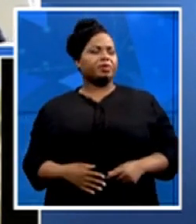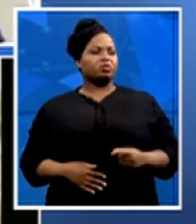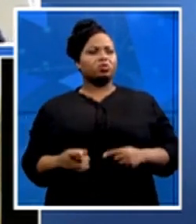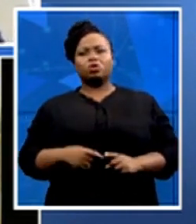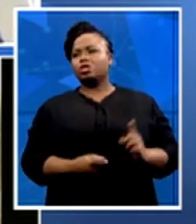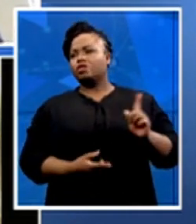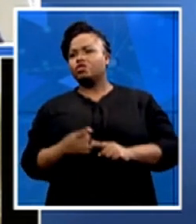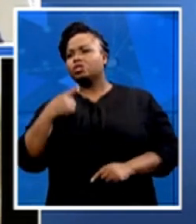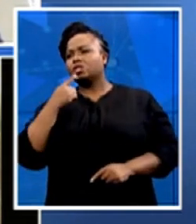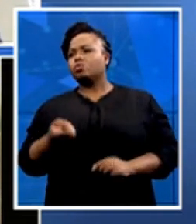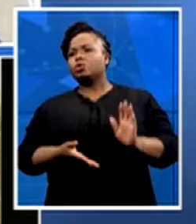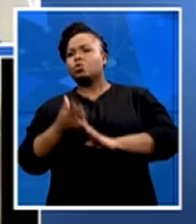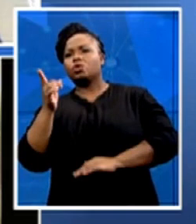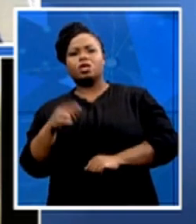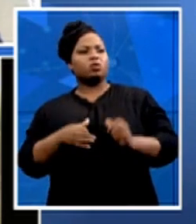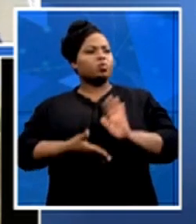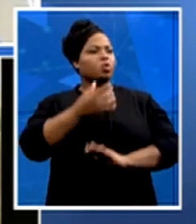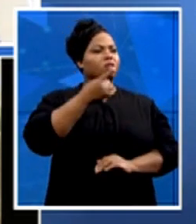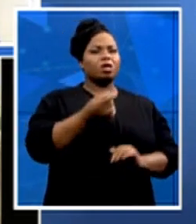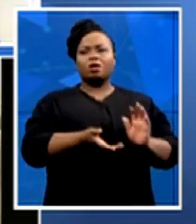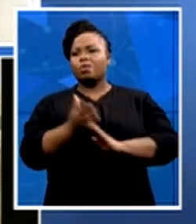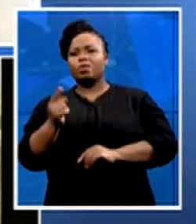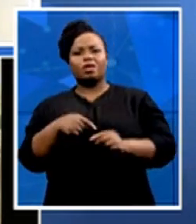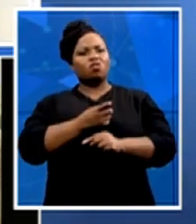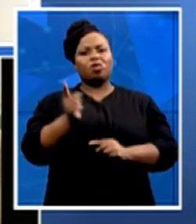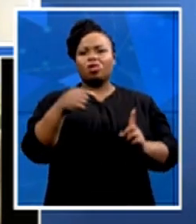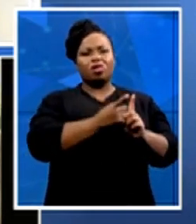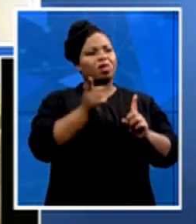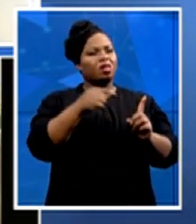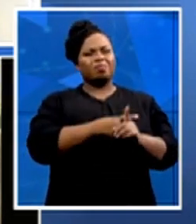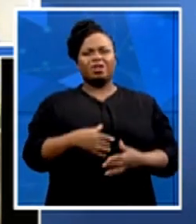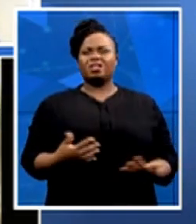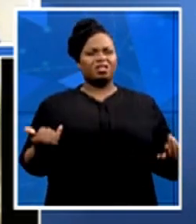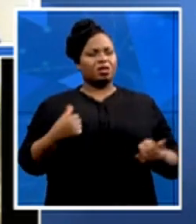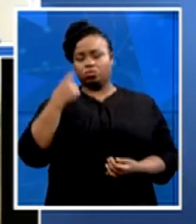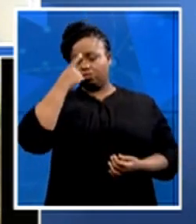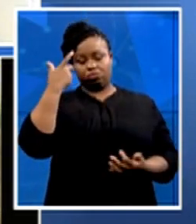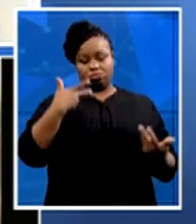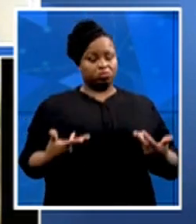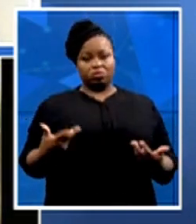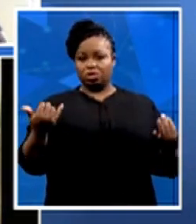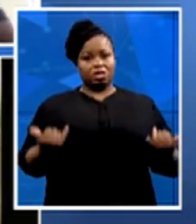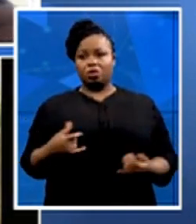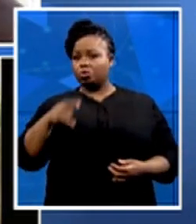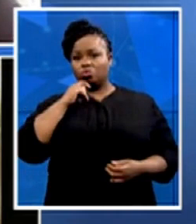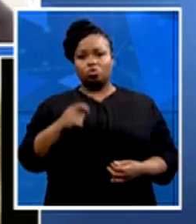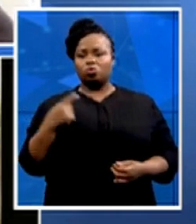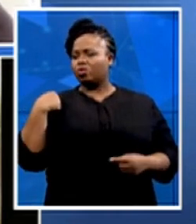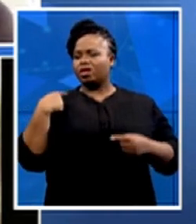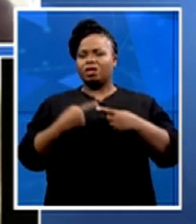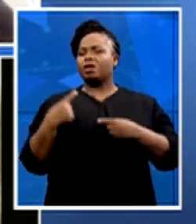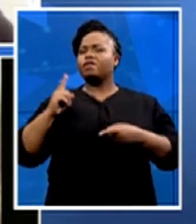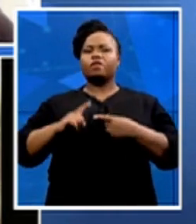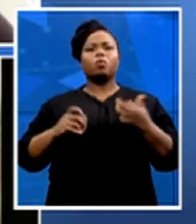it leads us to a position where we ask ourselves, where are we coming from? Why are we here? After 25 years in